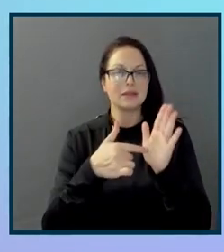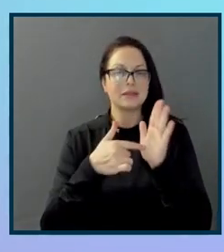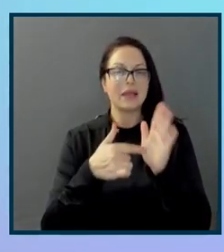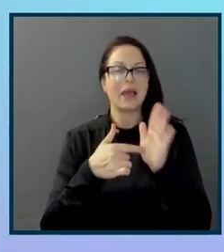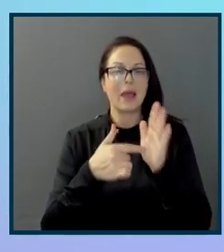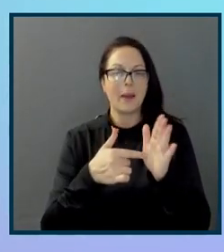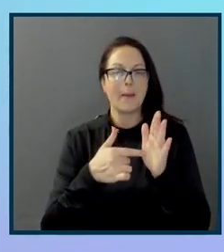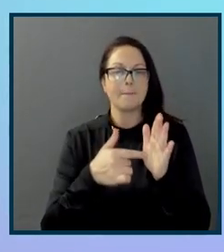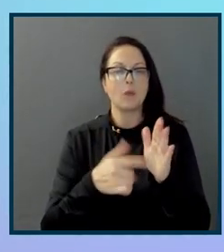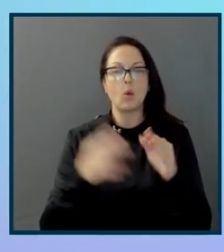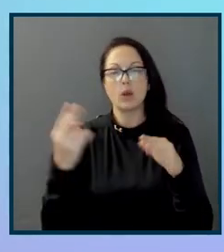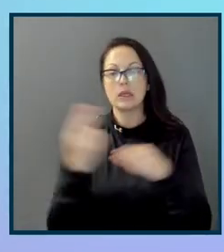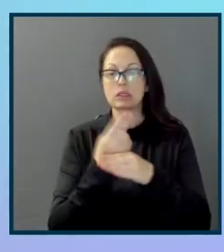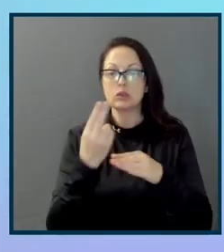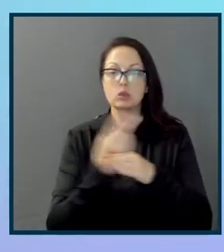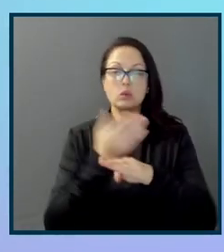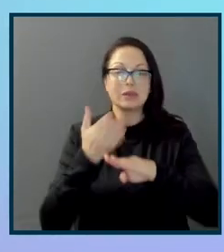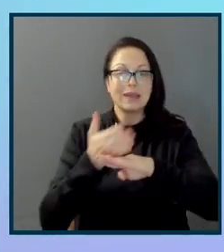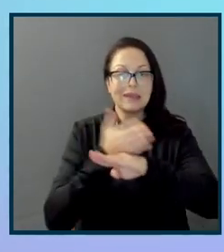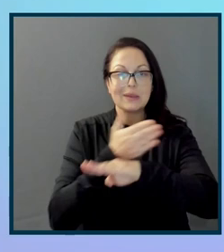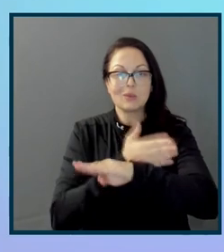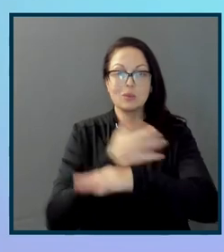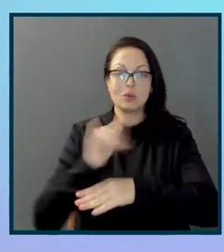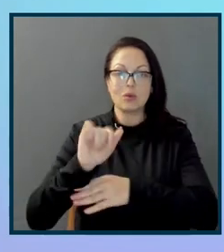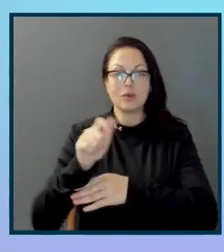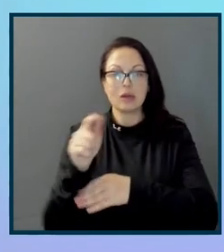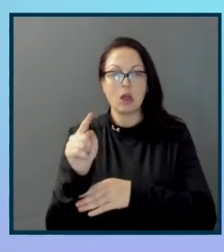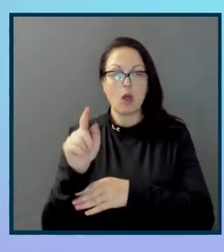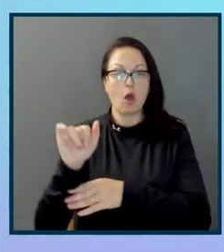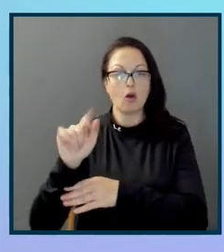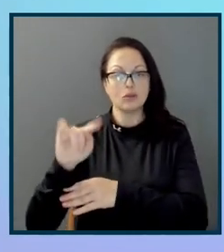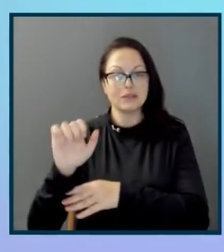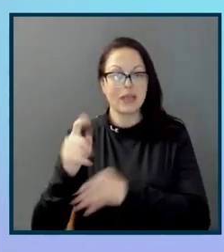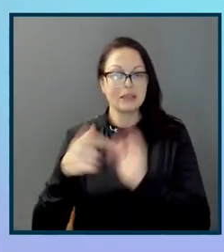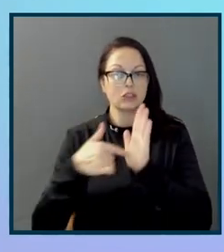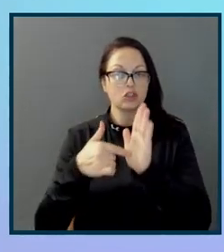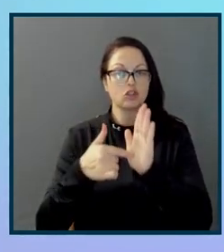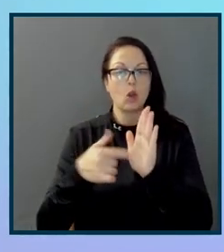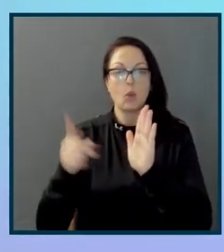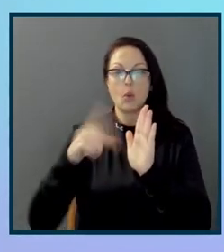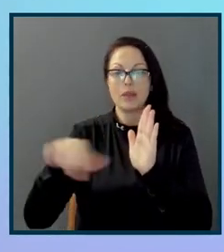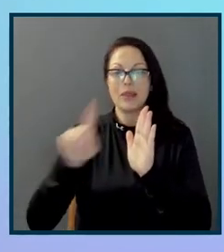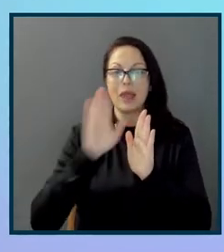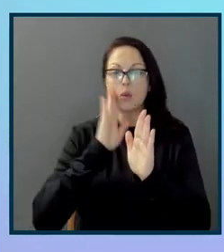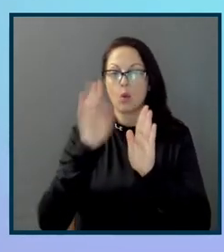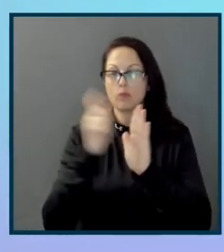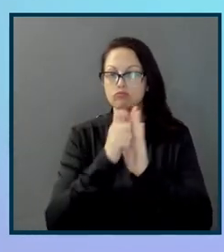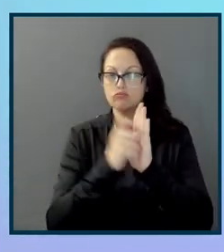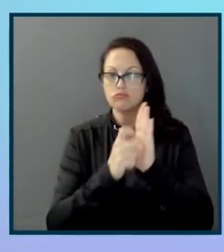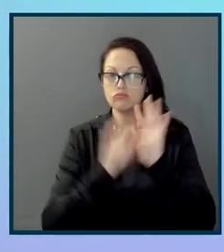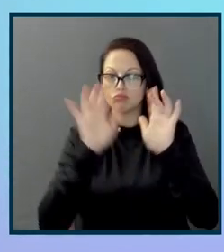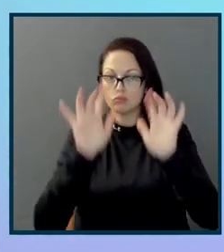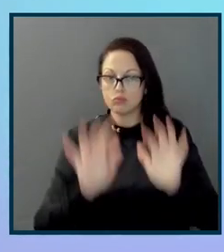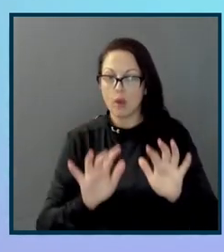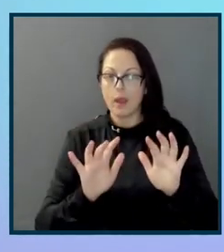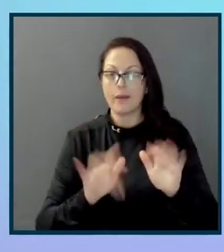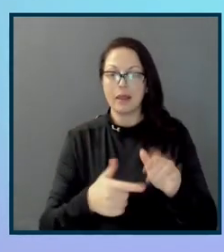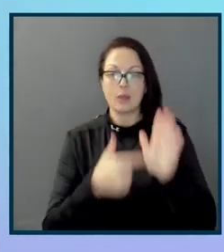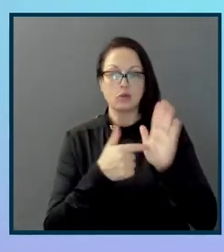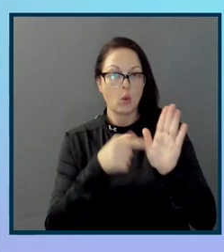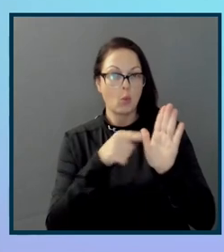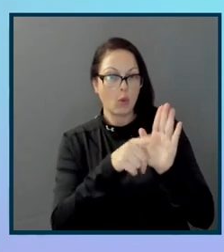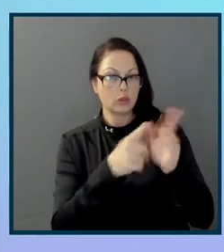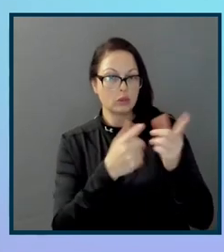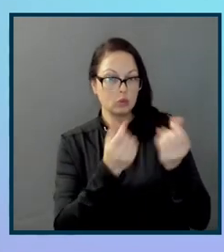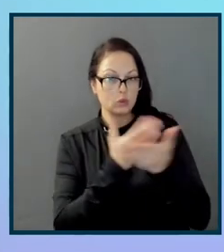where they can use improved alt text and show them what we would write. And then we'll add some links and say, okay, what would you write here?